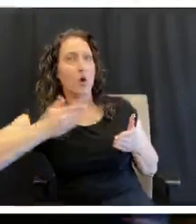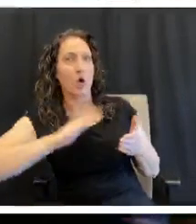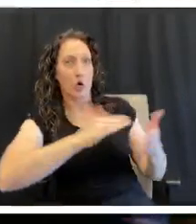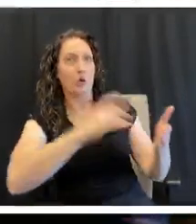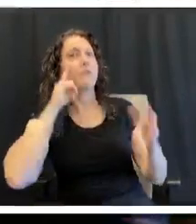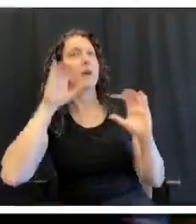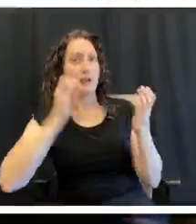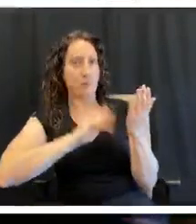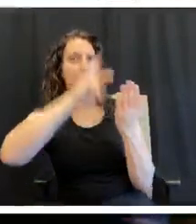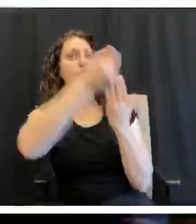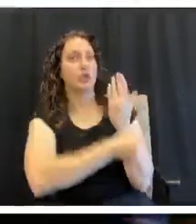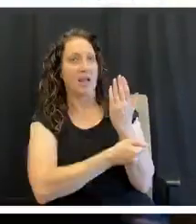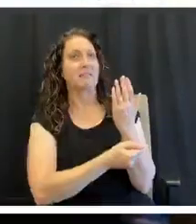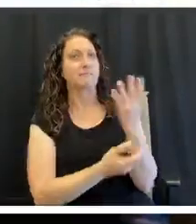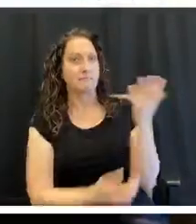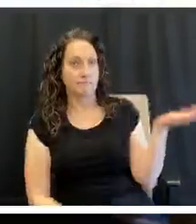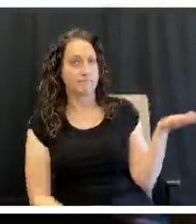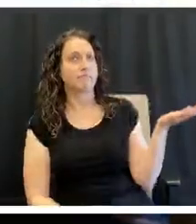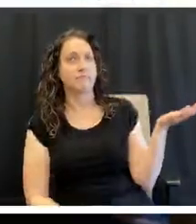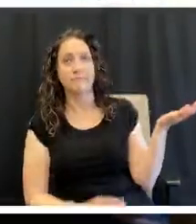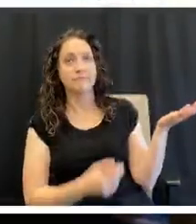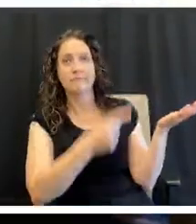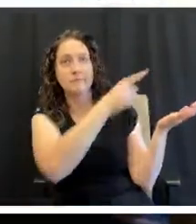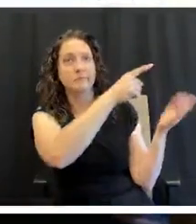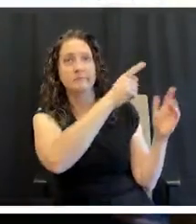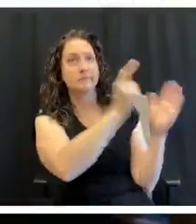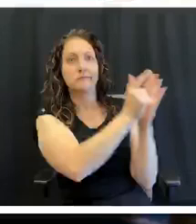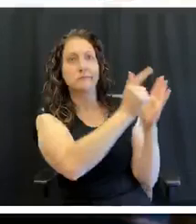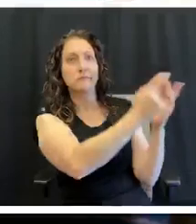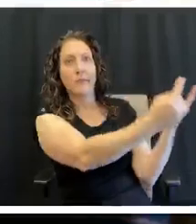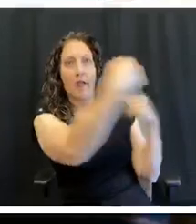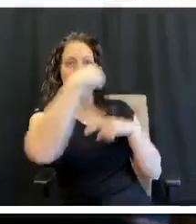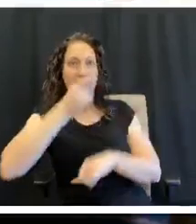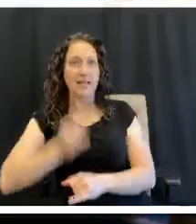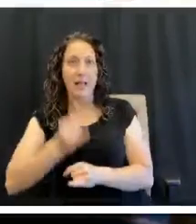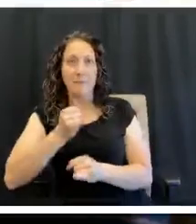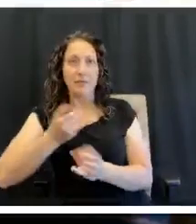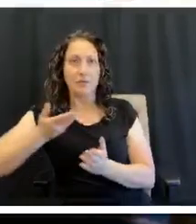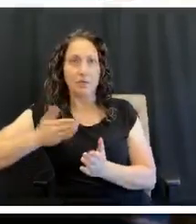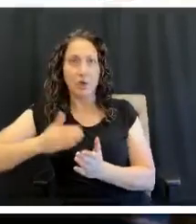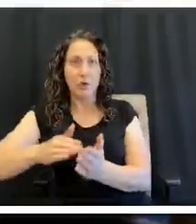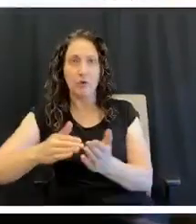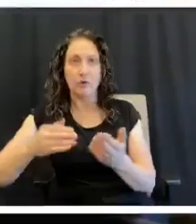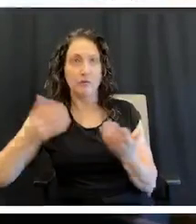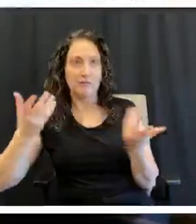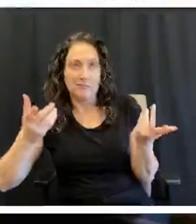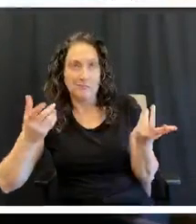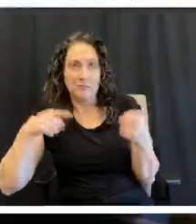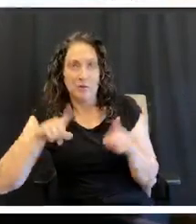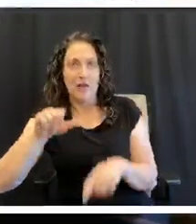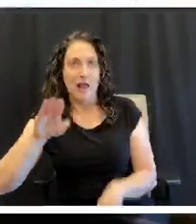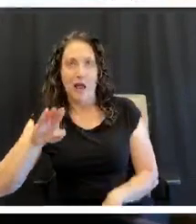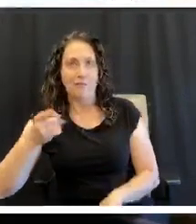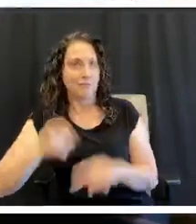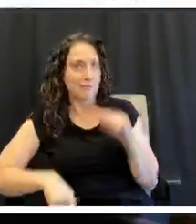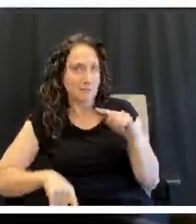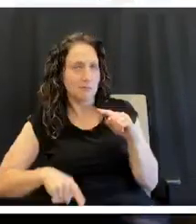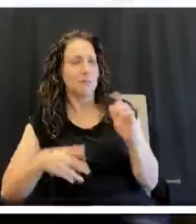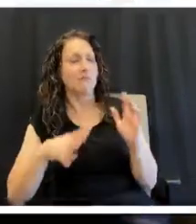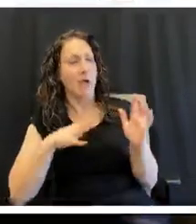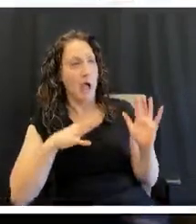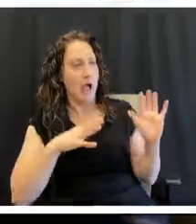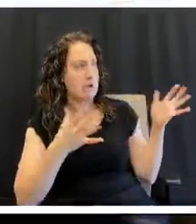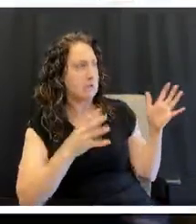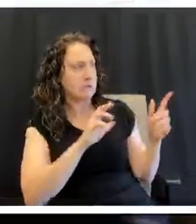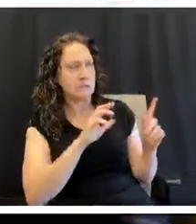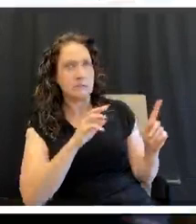projects because they weren't allowed to come back to campus and cook them in the labs. And so we had designed the program